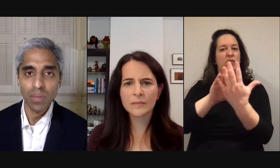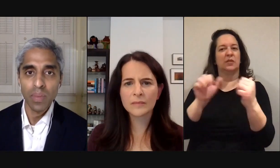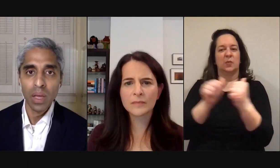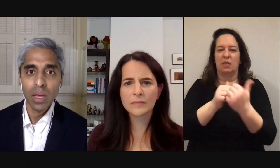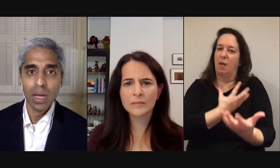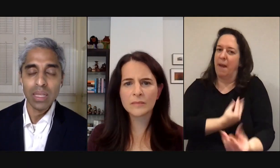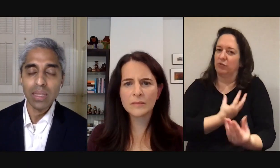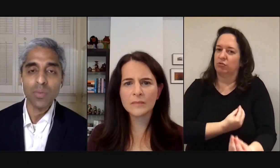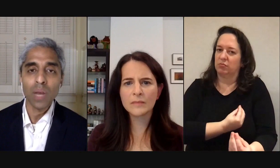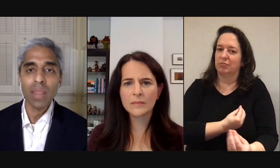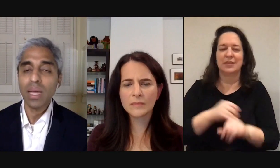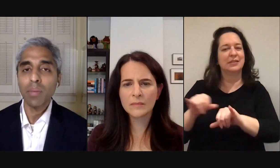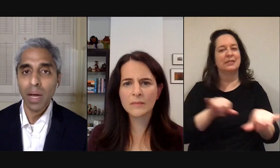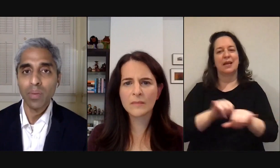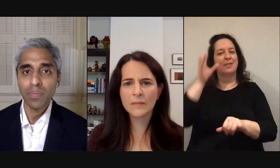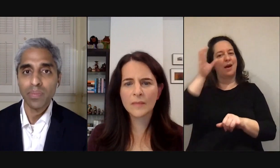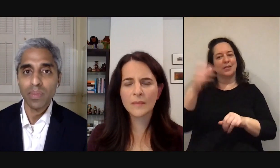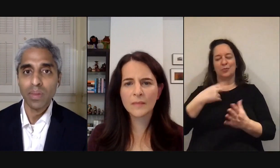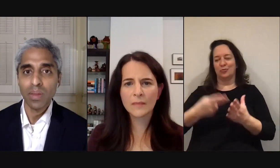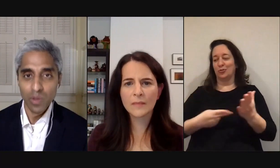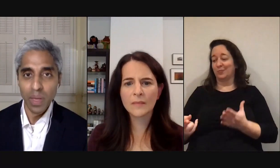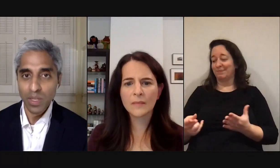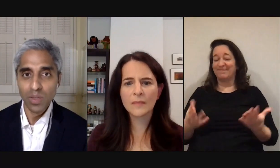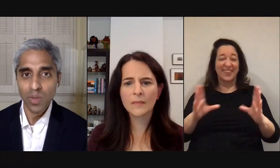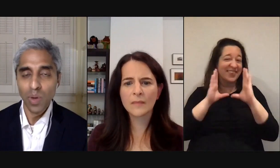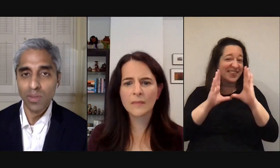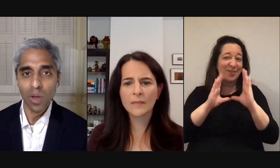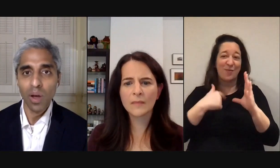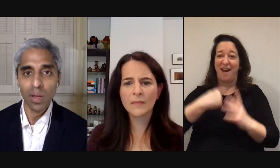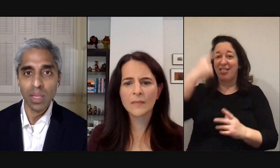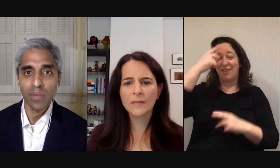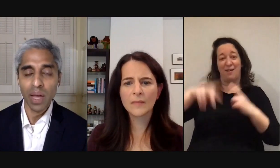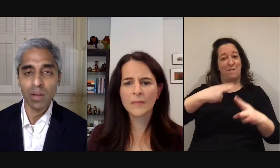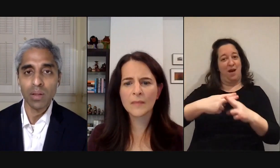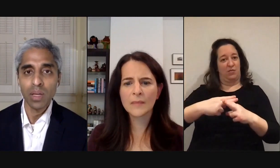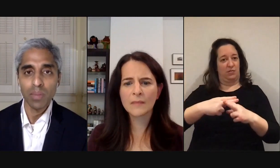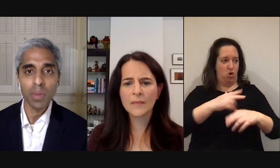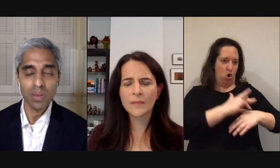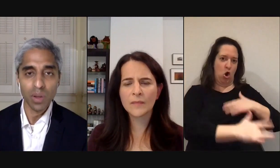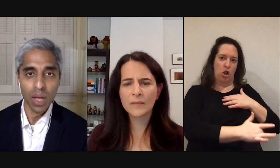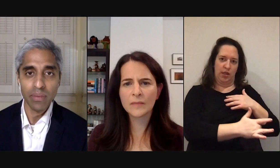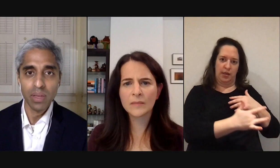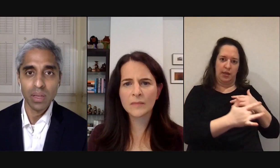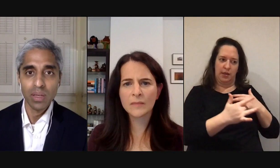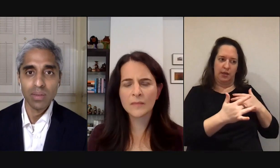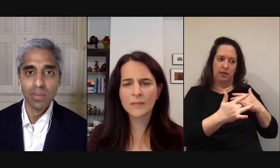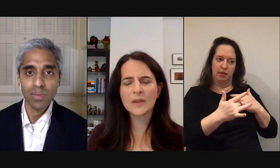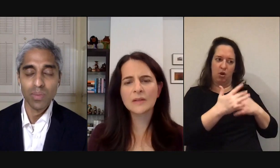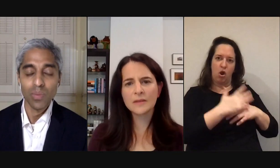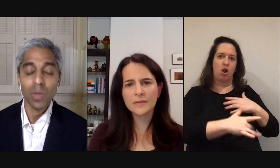true here listen when i think about those patients who i saw in the final moments of their life